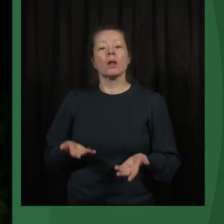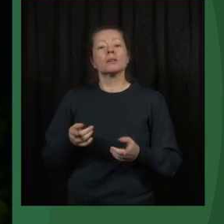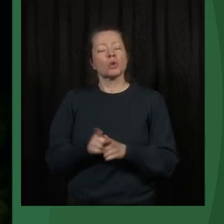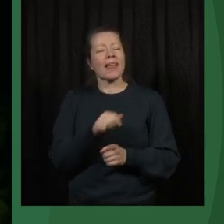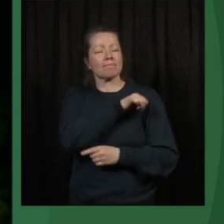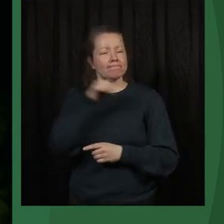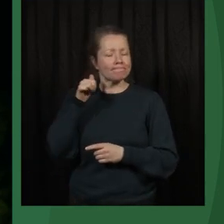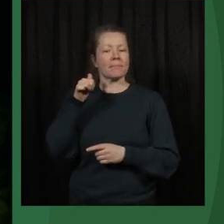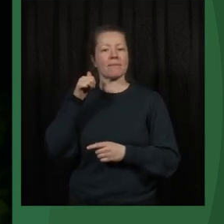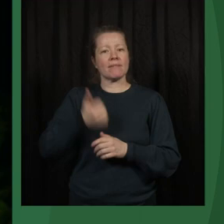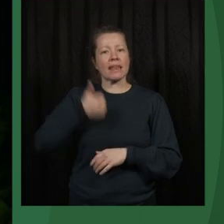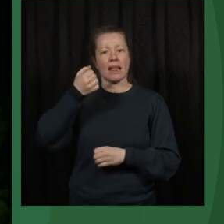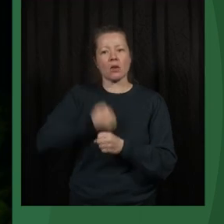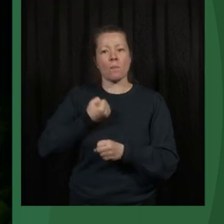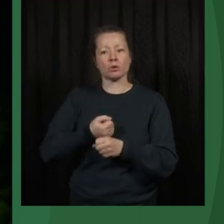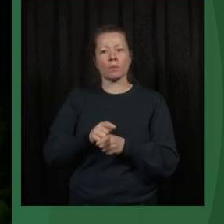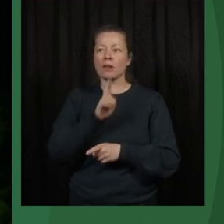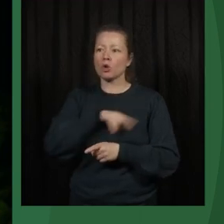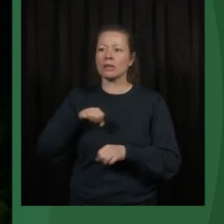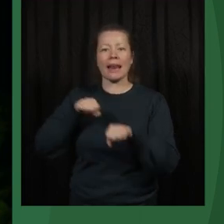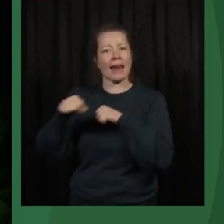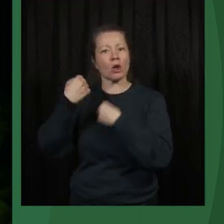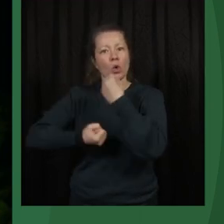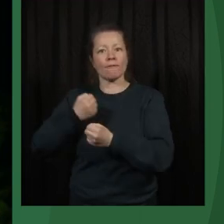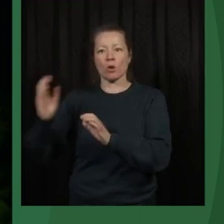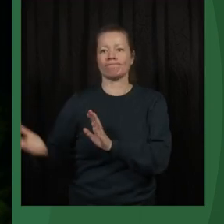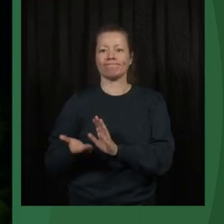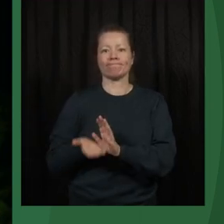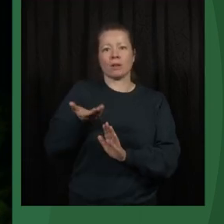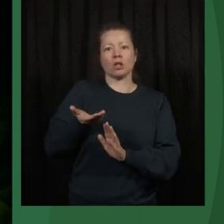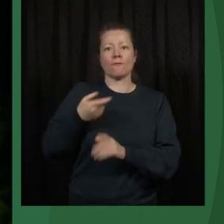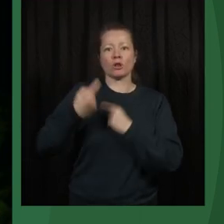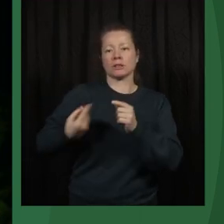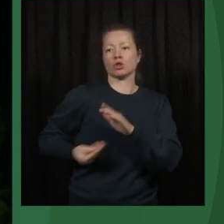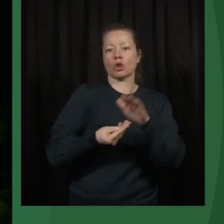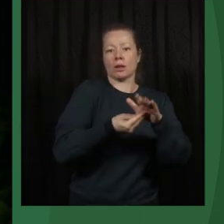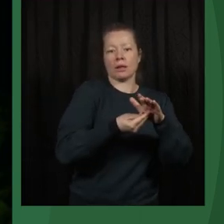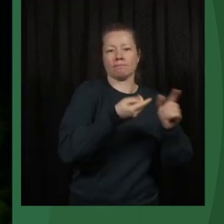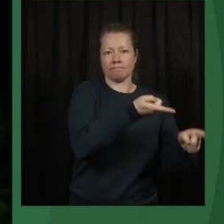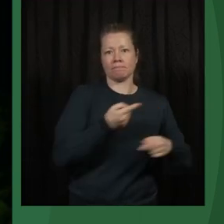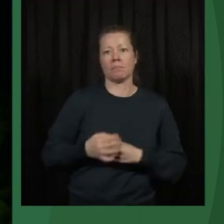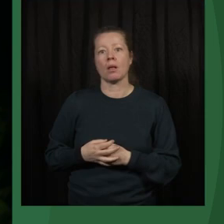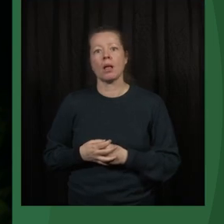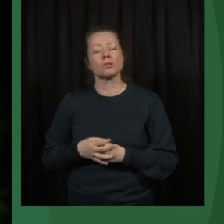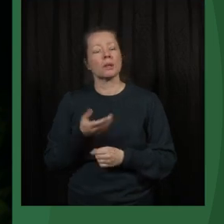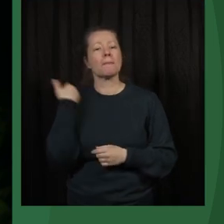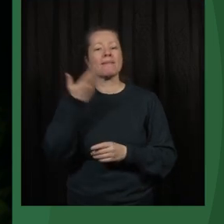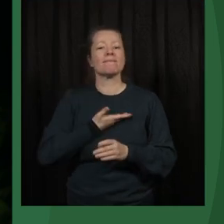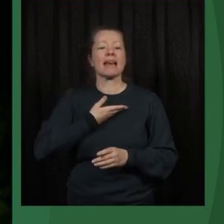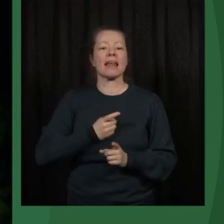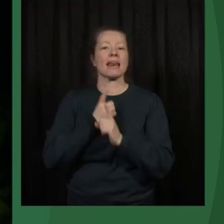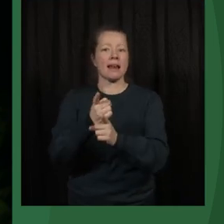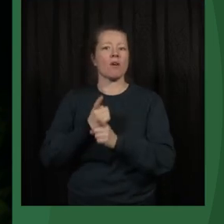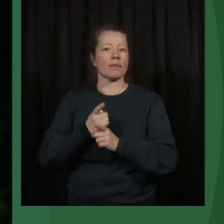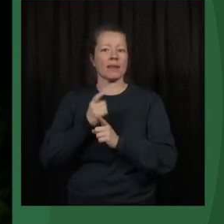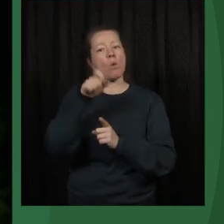extremely important job that Norwegian government is doing to promote a continuous support to UNRWA. This is going to be very relevant for the months